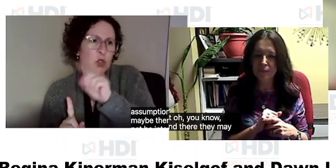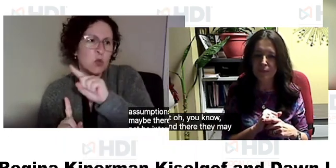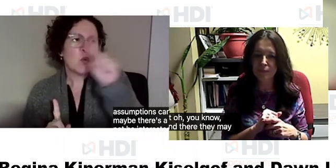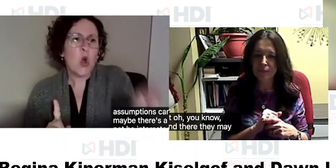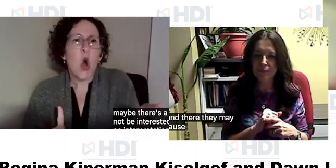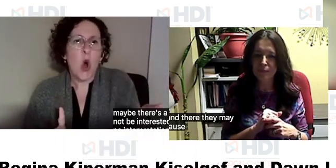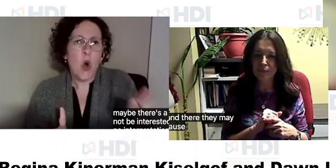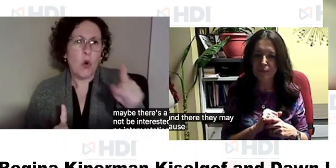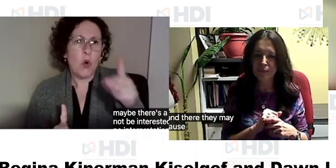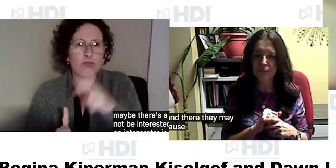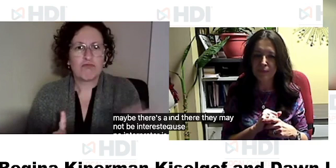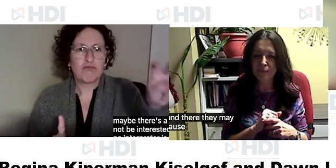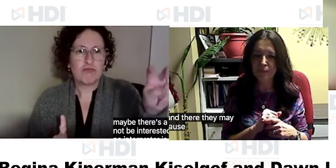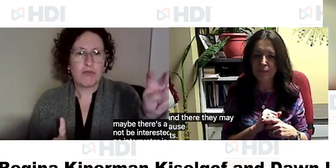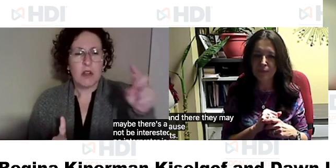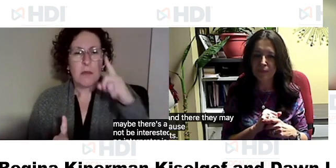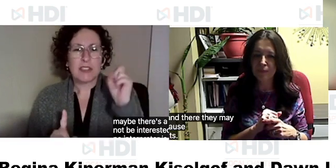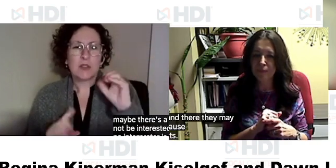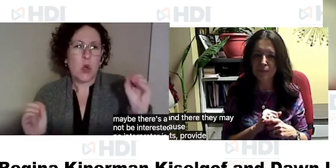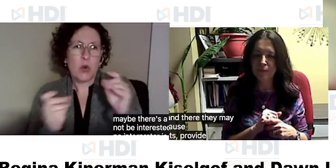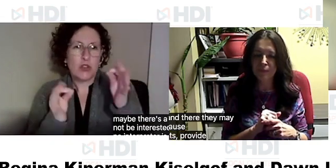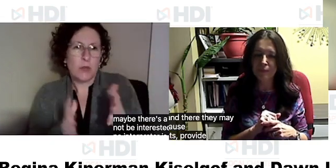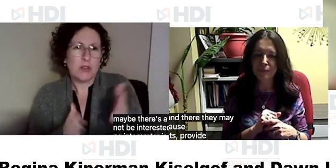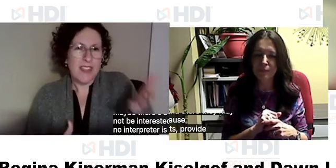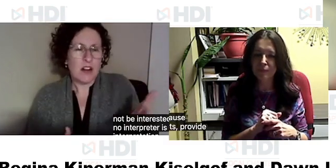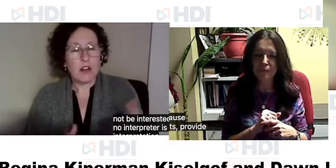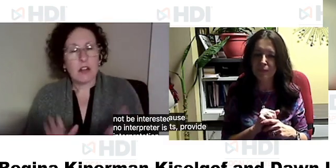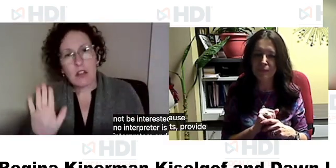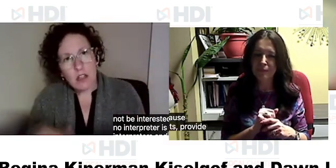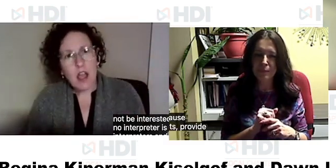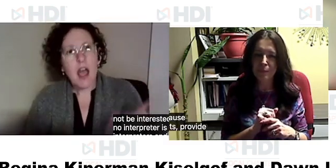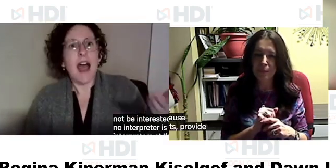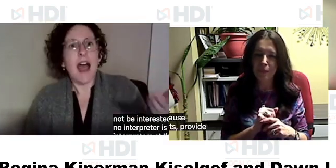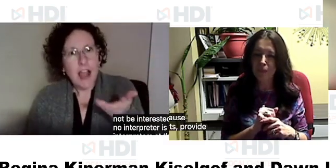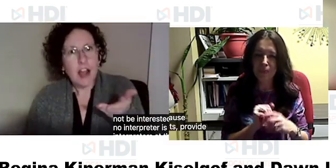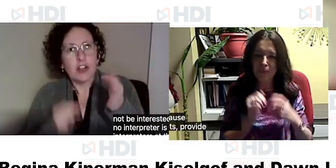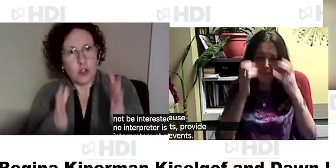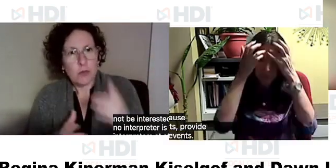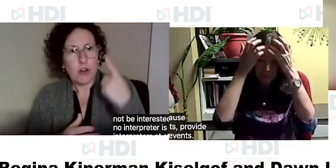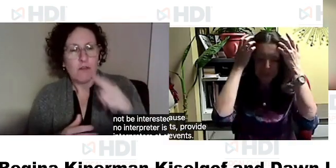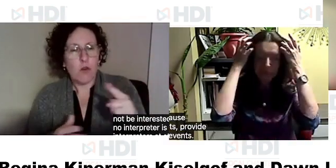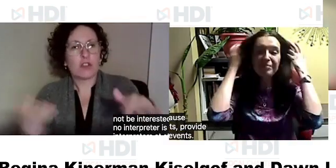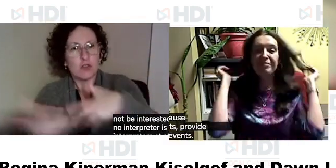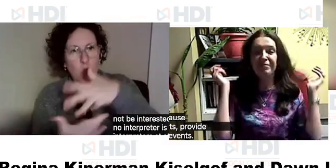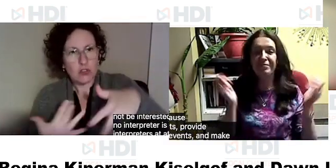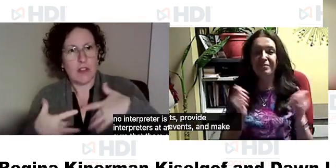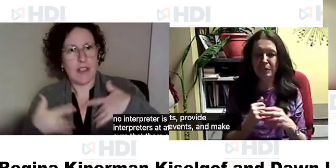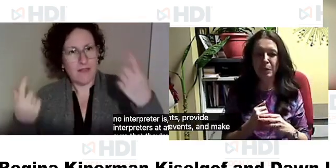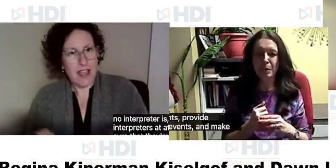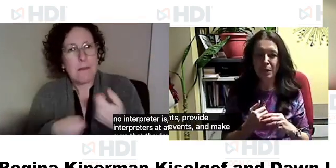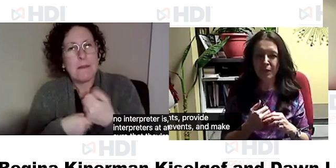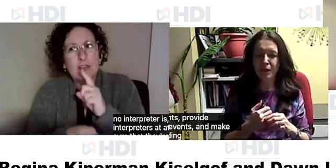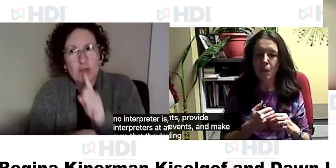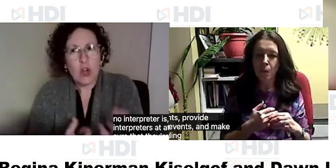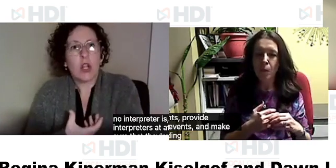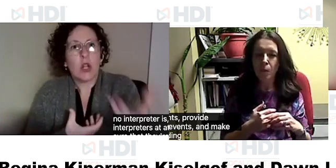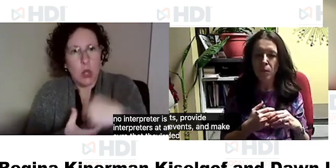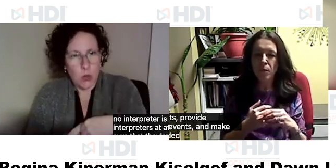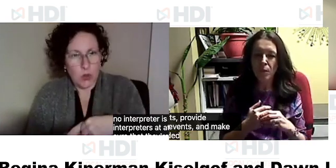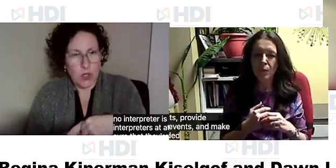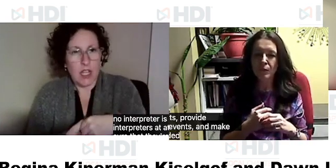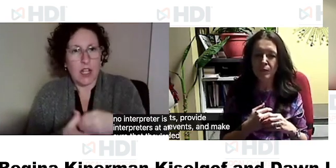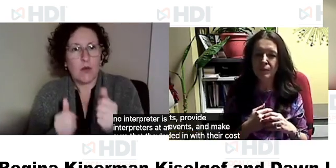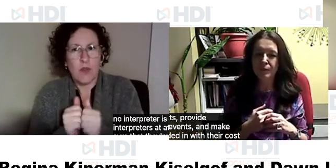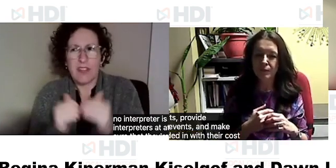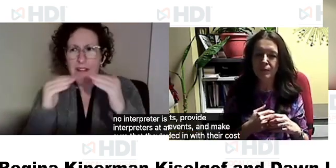interpreter is at social events provide interpreters at those social events and make sure that they're they're included in with their